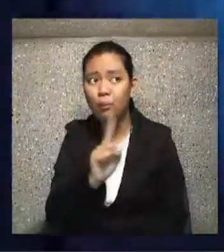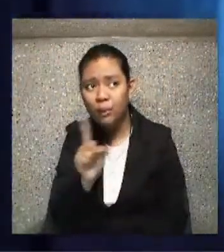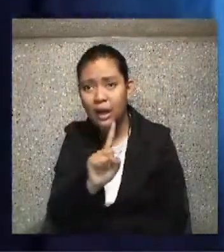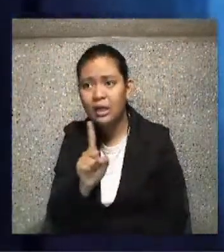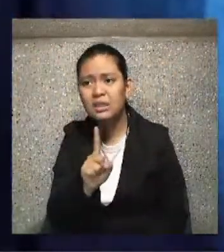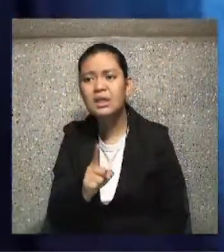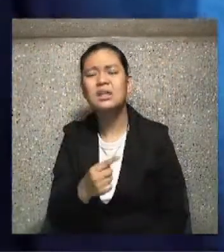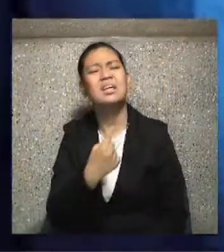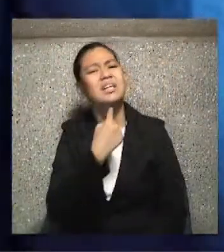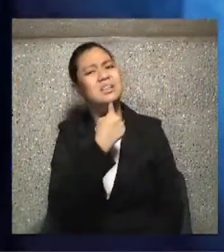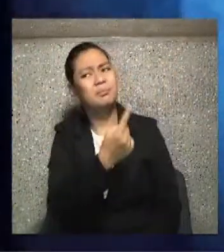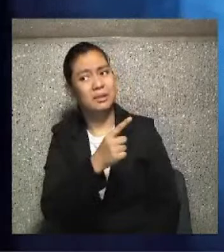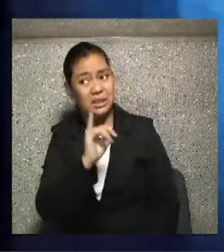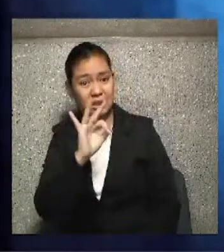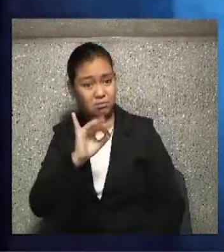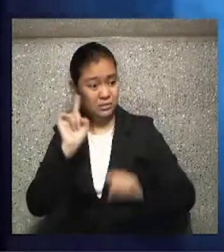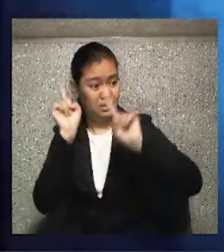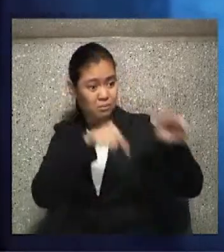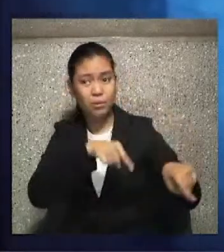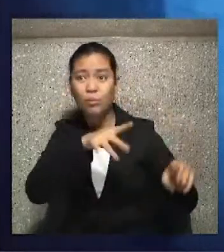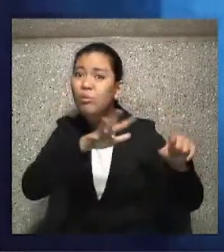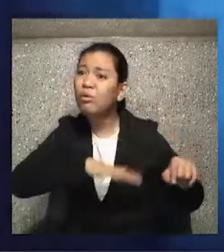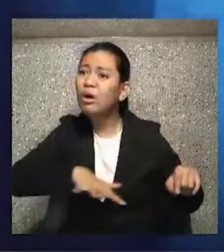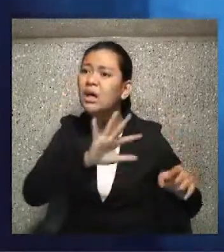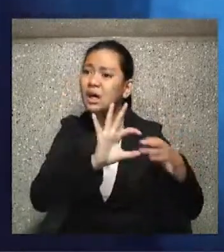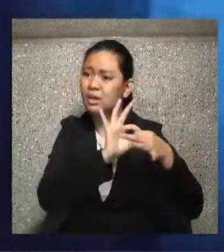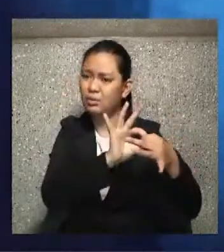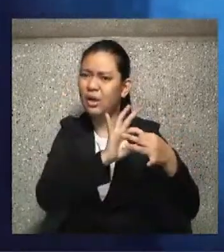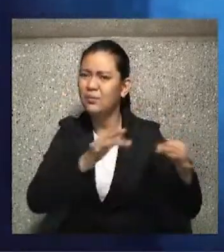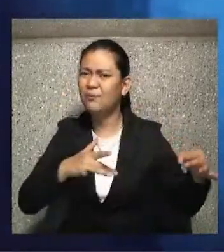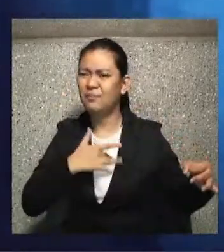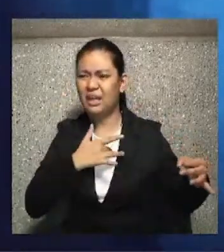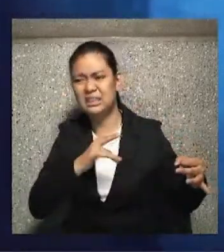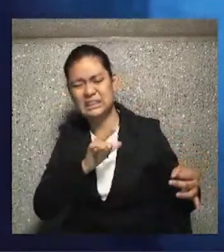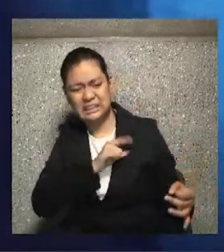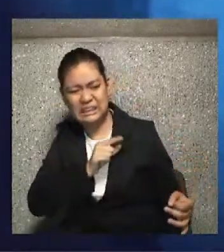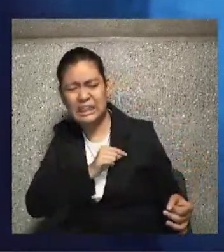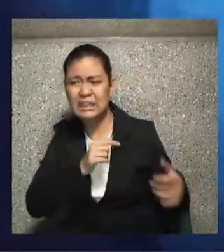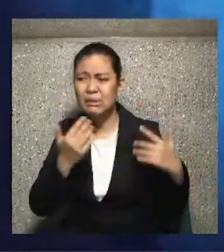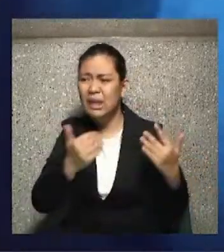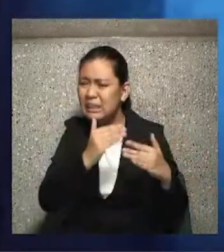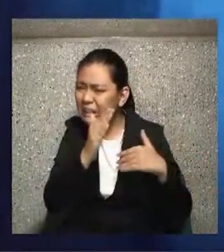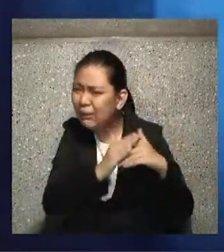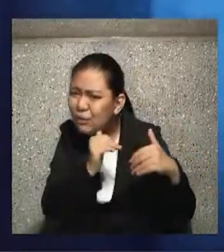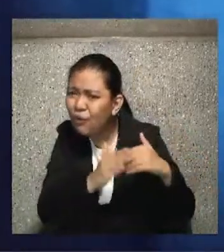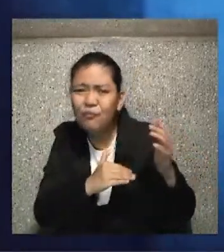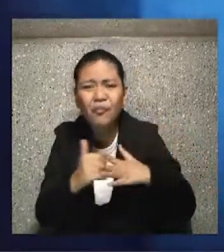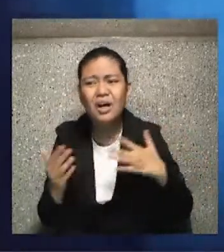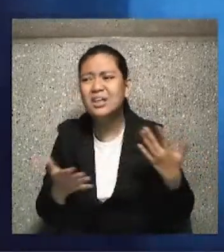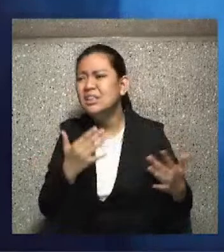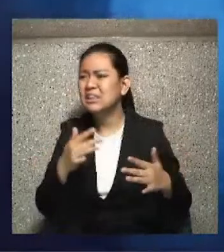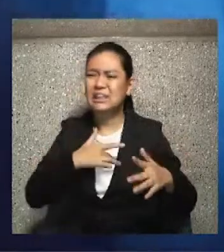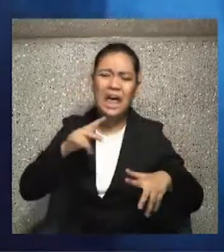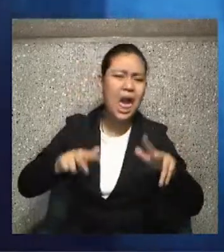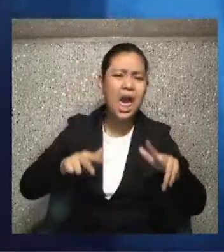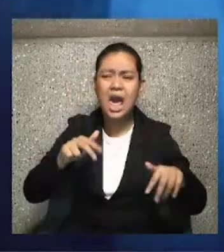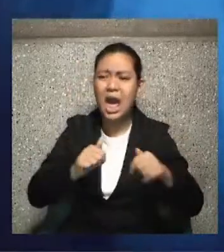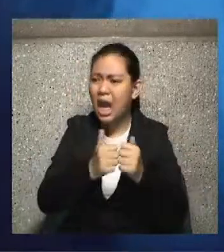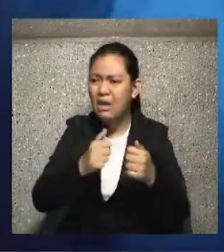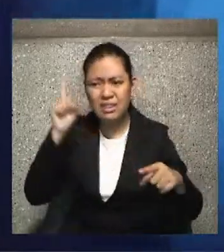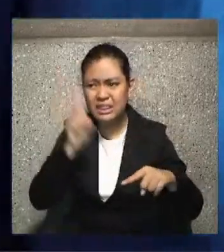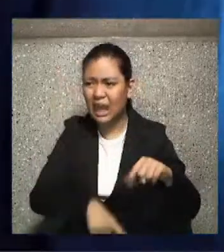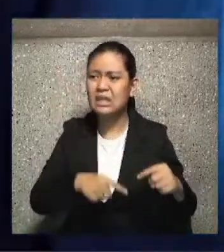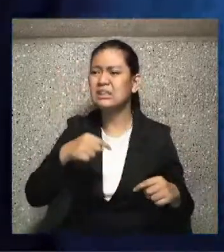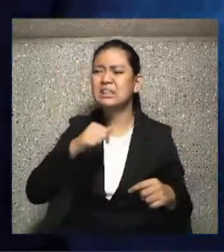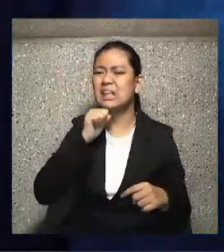said, when you go to confession, you're going to be feeling guilty. gee, now I've got to, and then we can't forgive ourselves. He